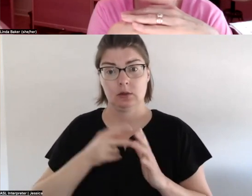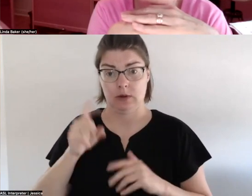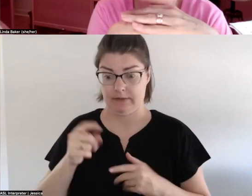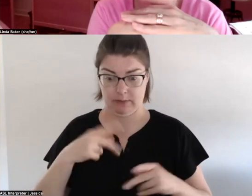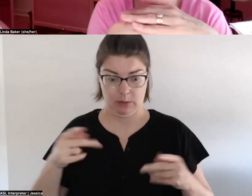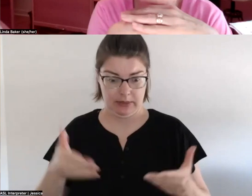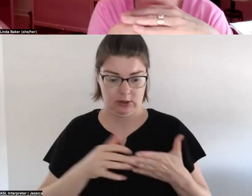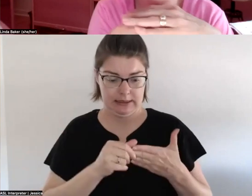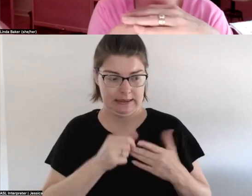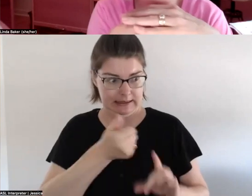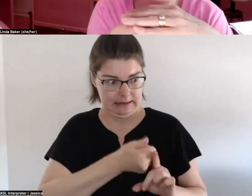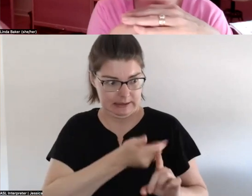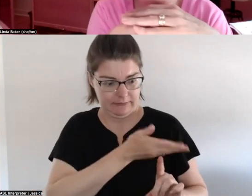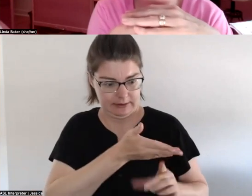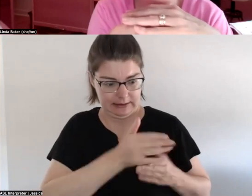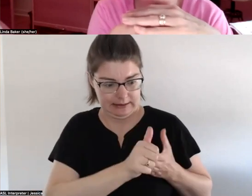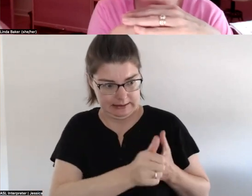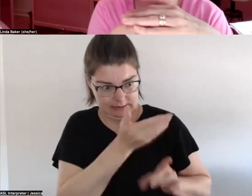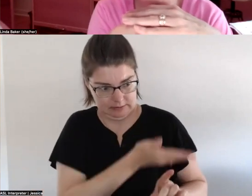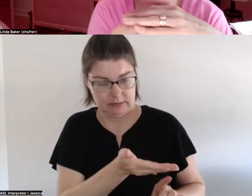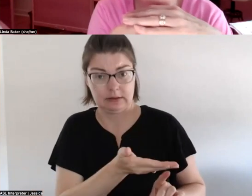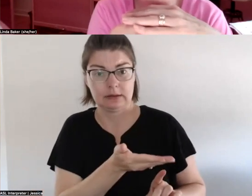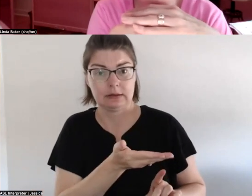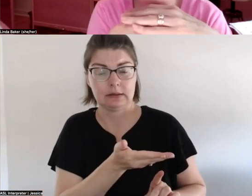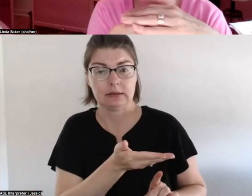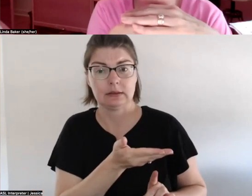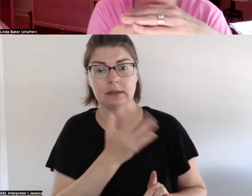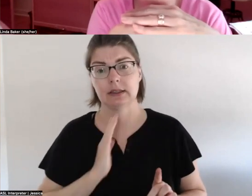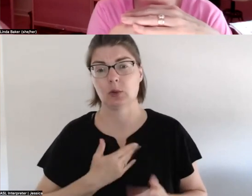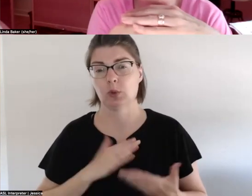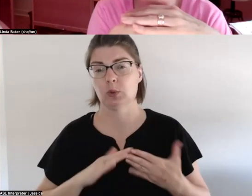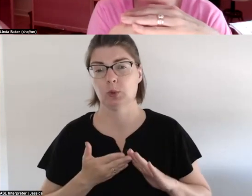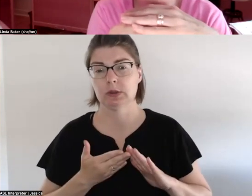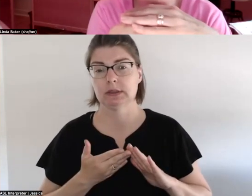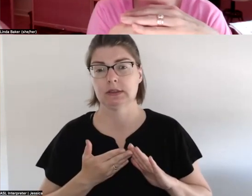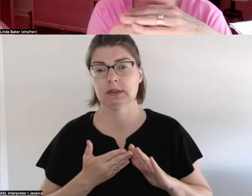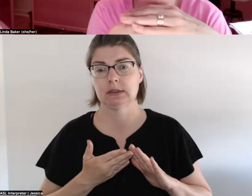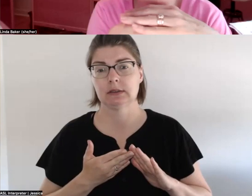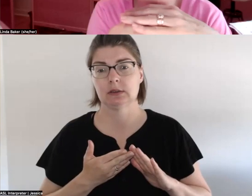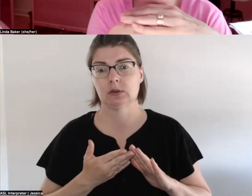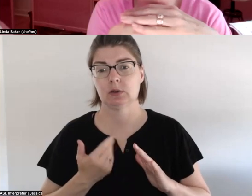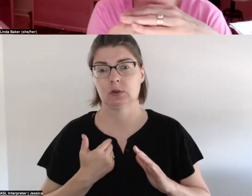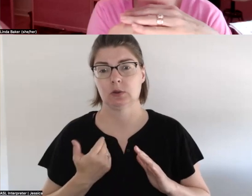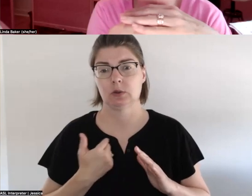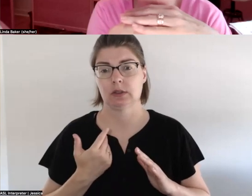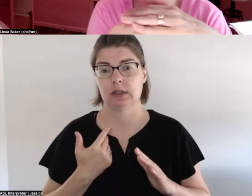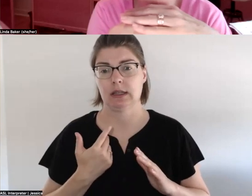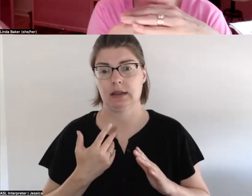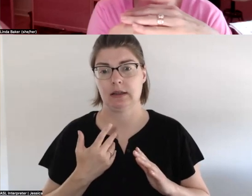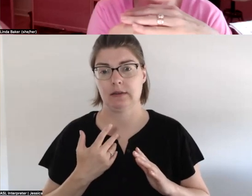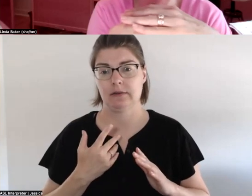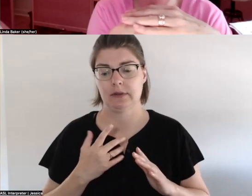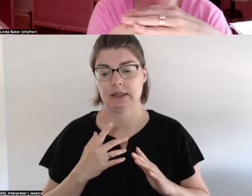there to lead him through it and so we have in our communities um unresolved sexual offenses